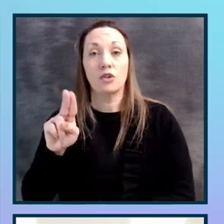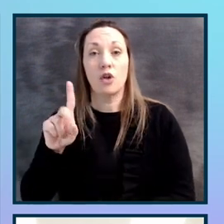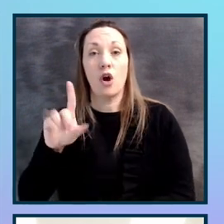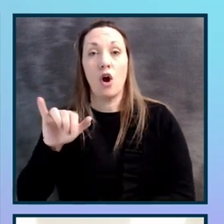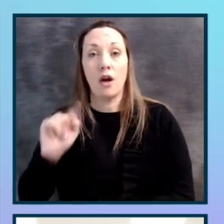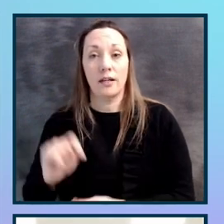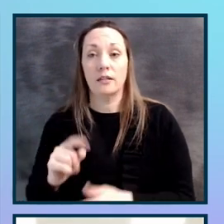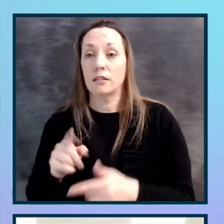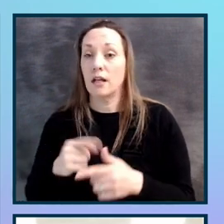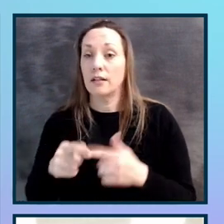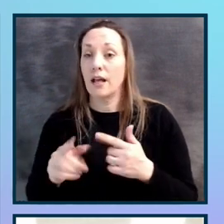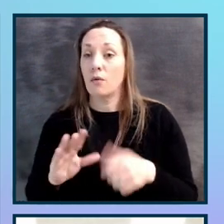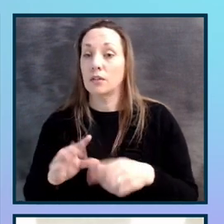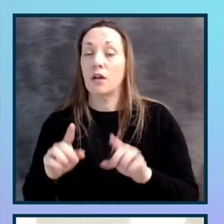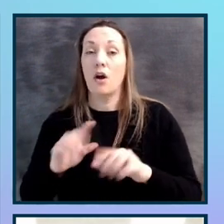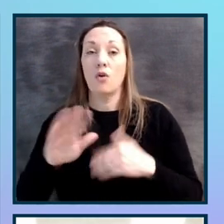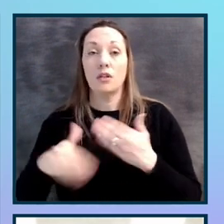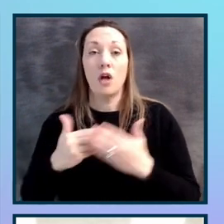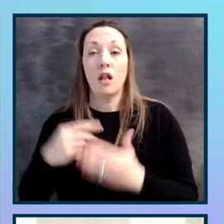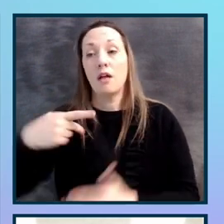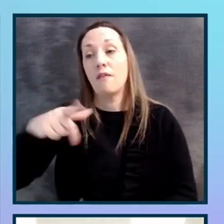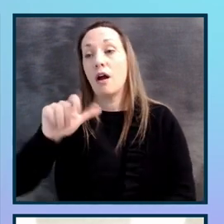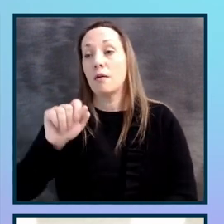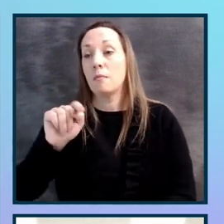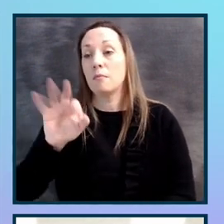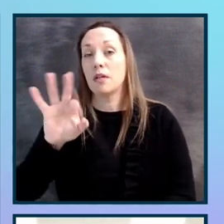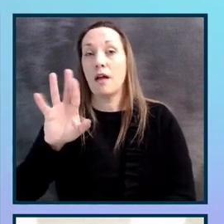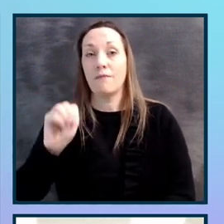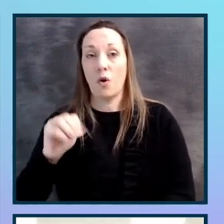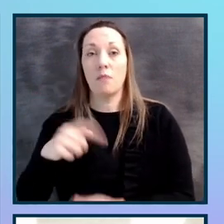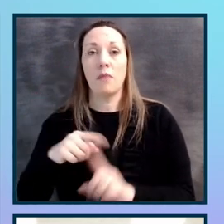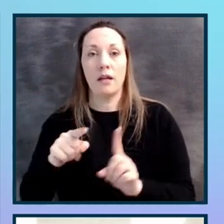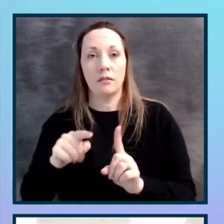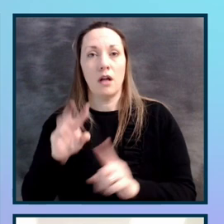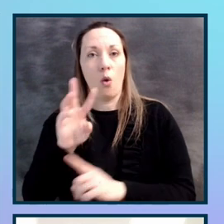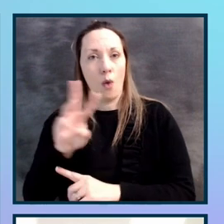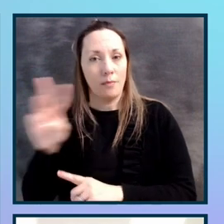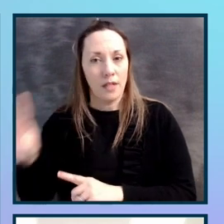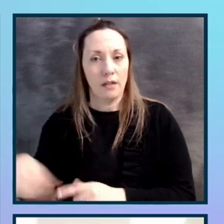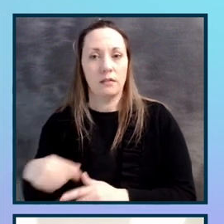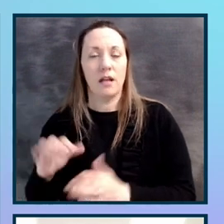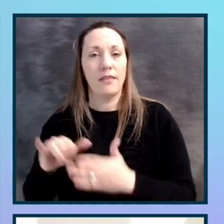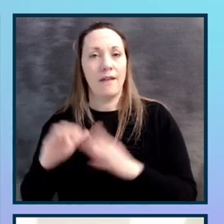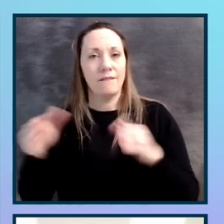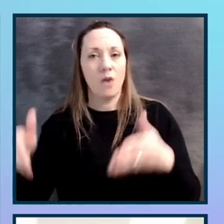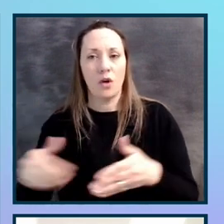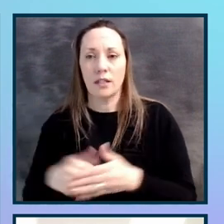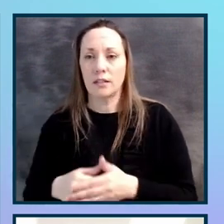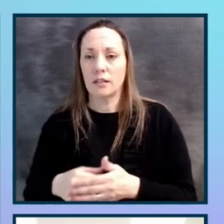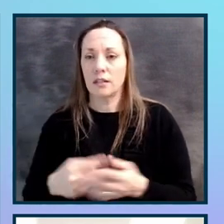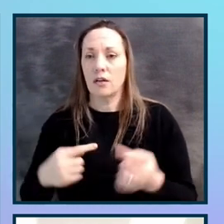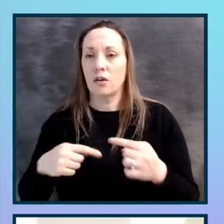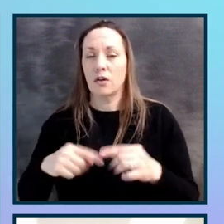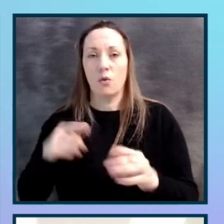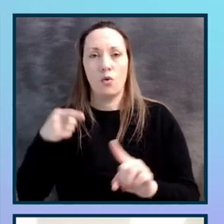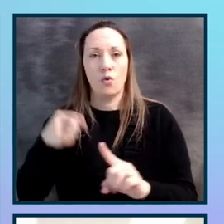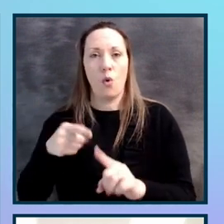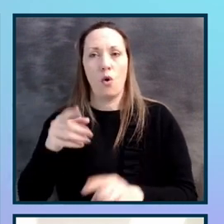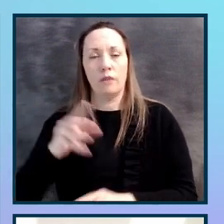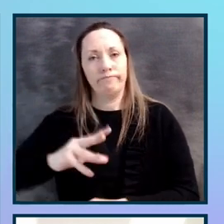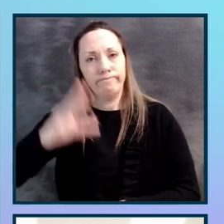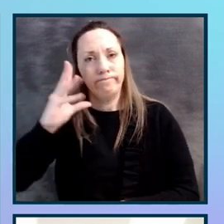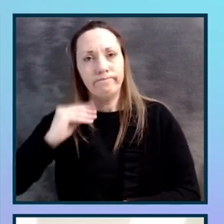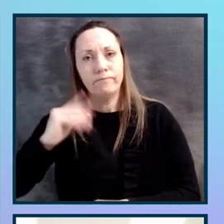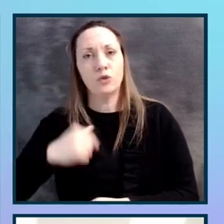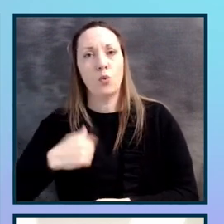as I covered both our platforms and also our marketing website. And the scope was focused, as I say, on our core journeys throughout our platform so that we could understand what